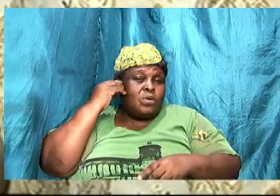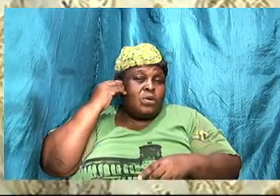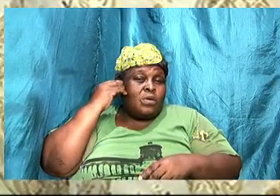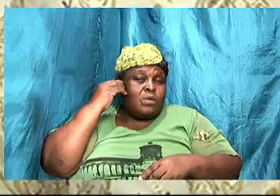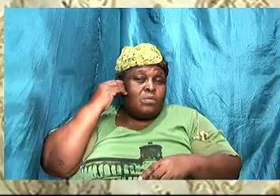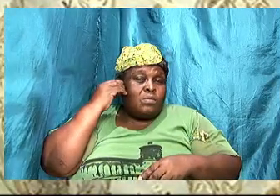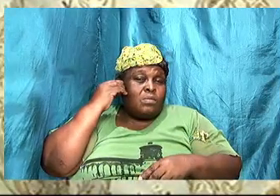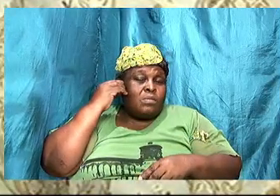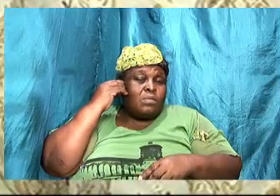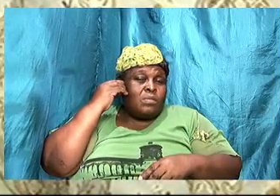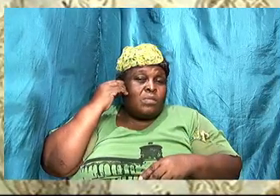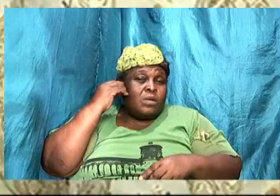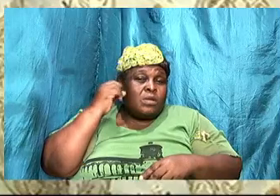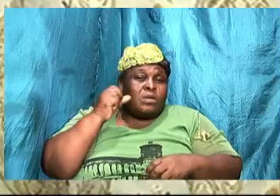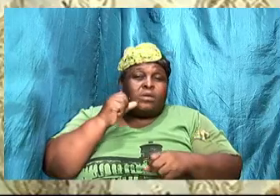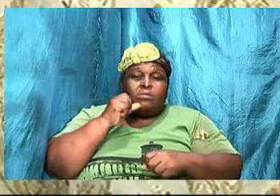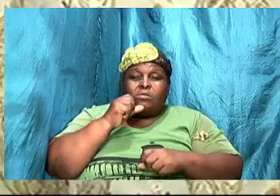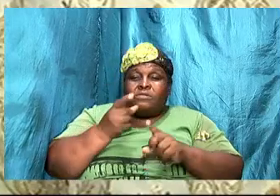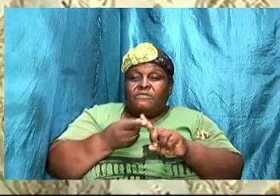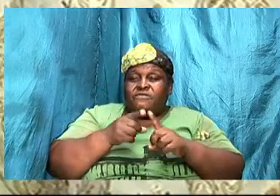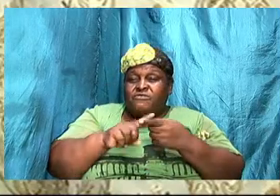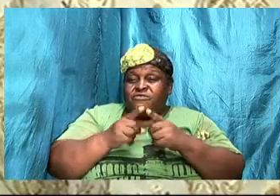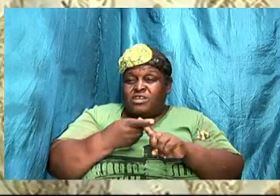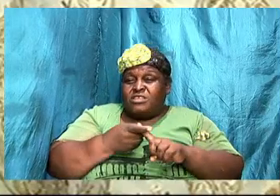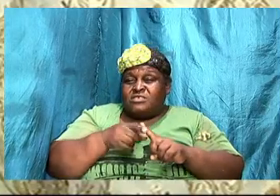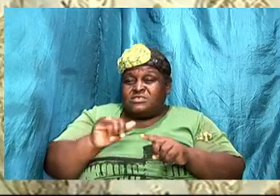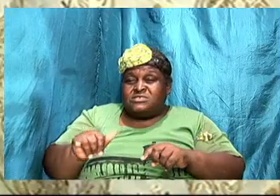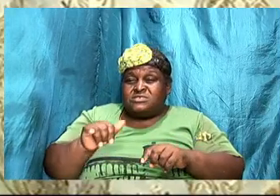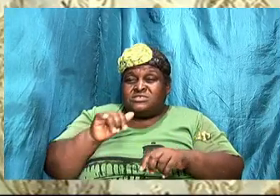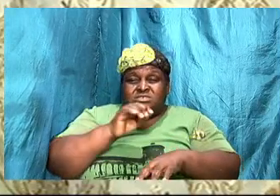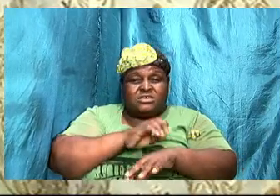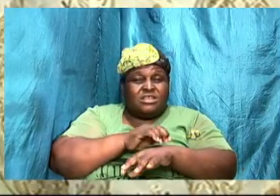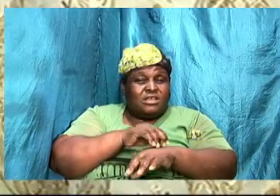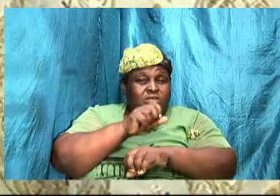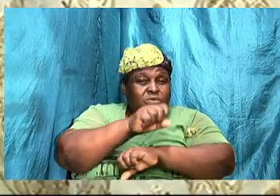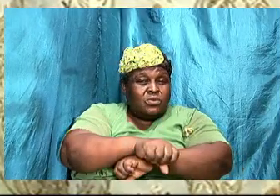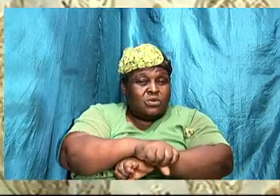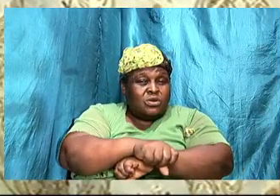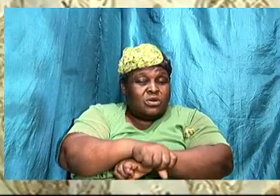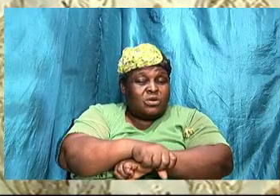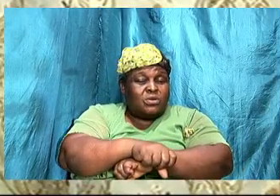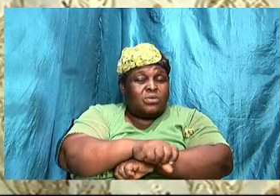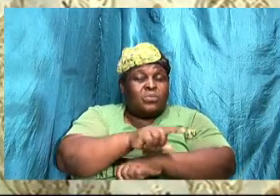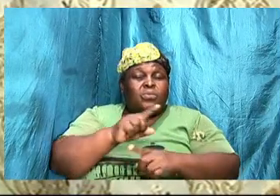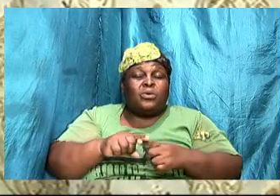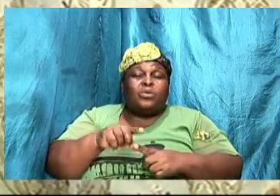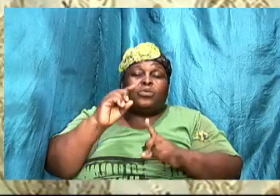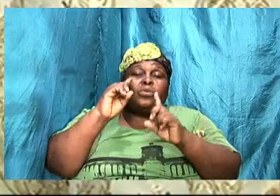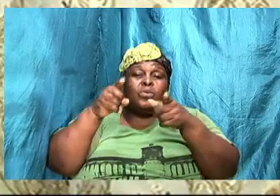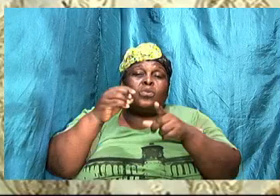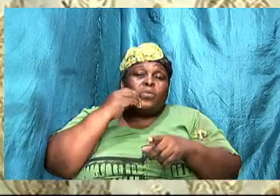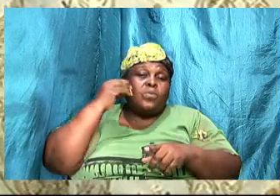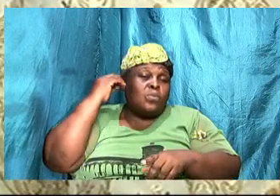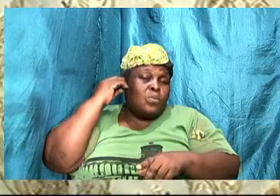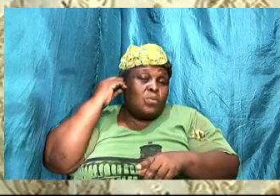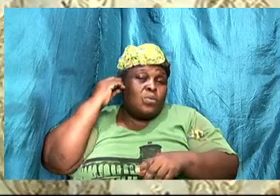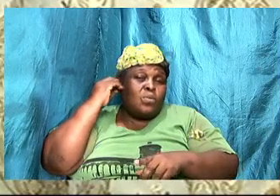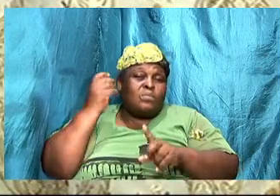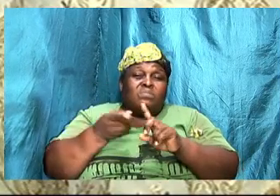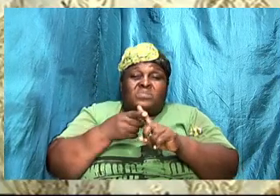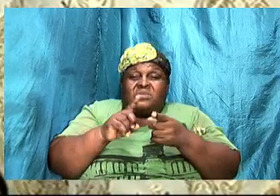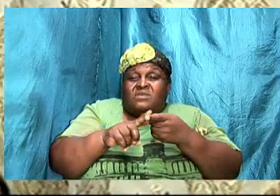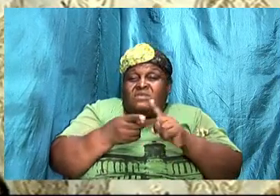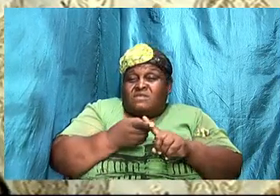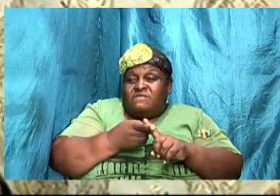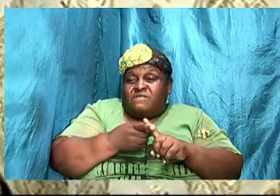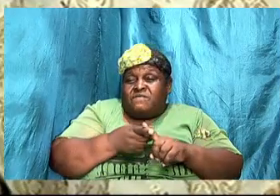when you want to talk the spouse is on social media, on WhatsApp and you want to get your spouse attention and you can't get the